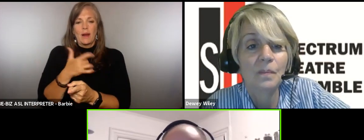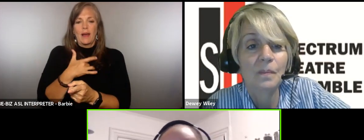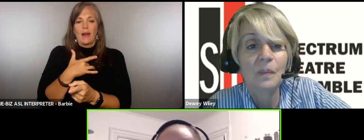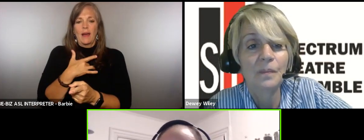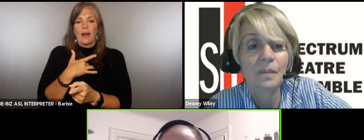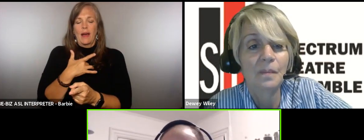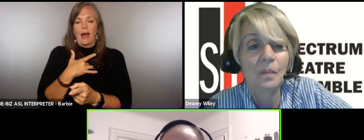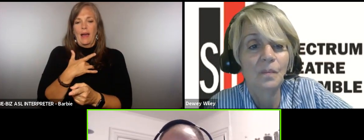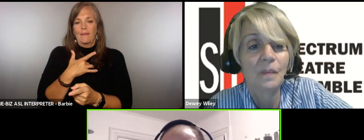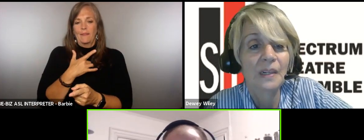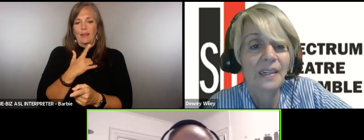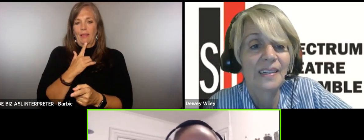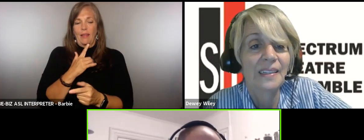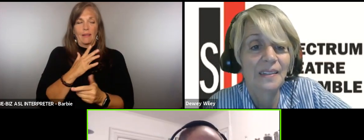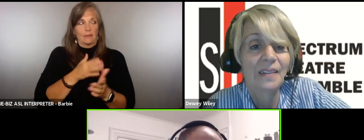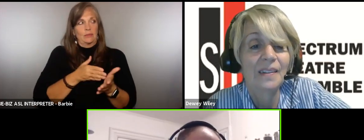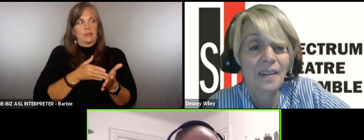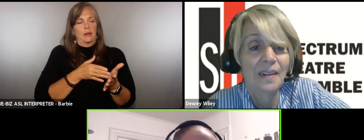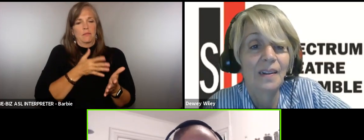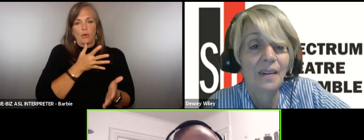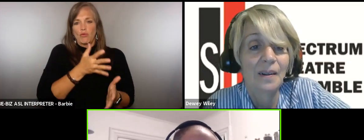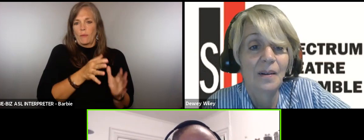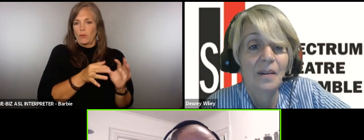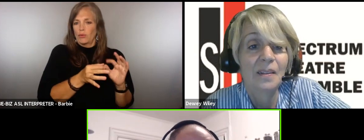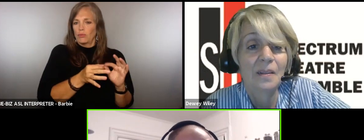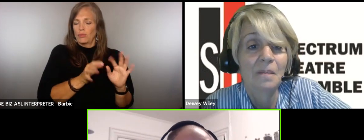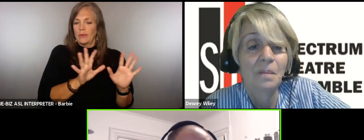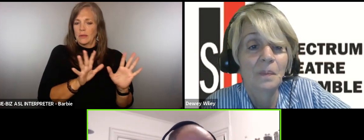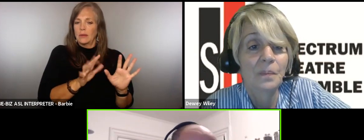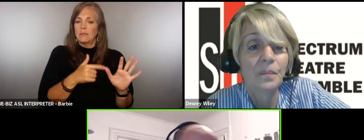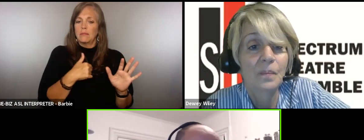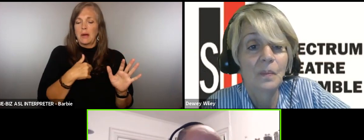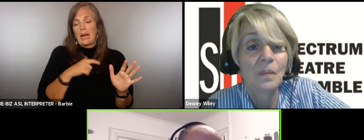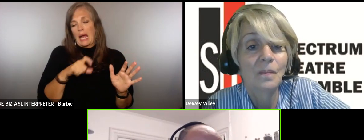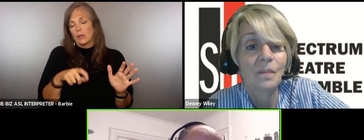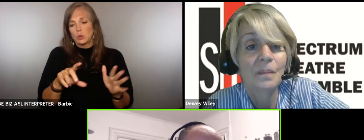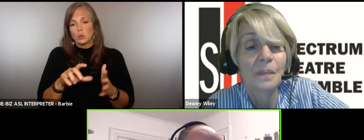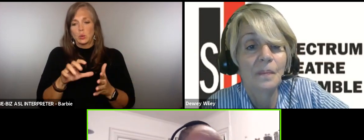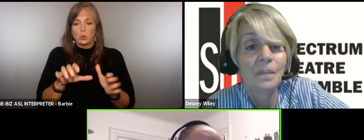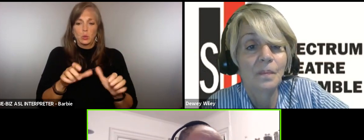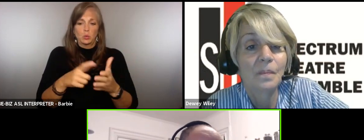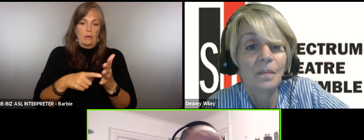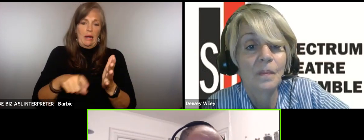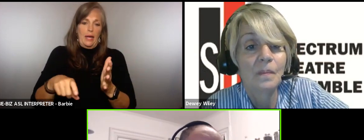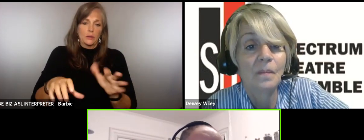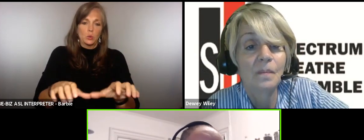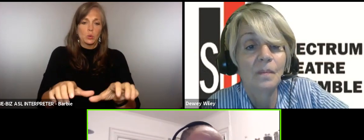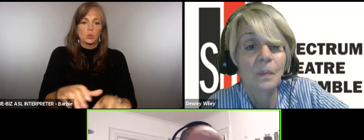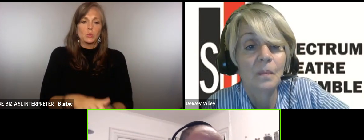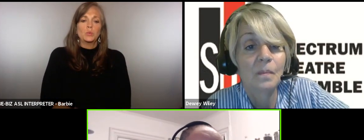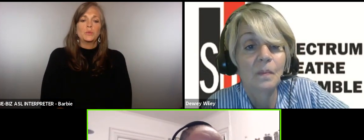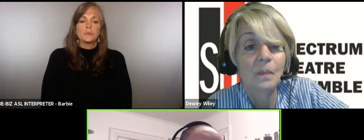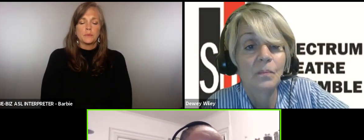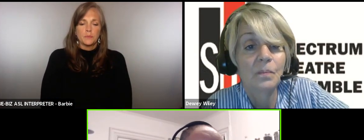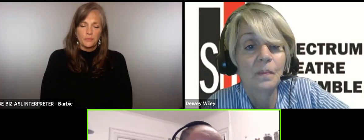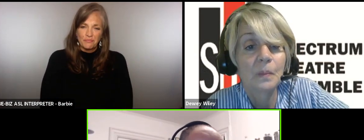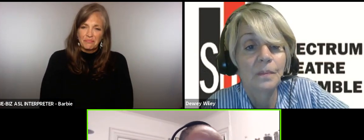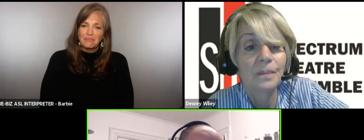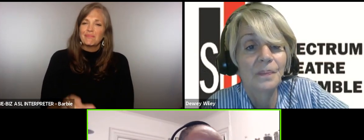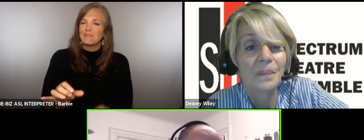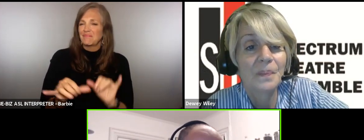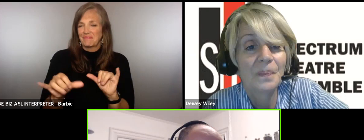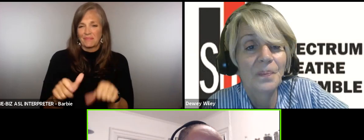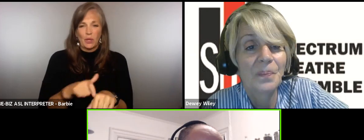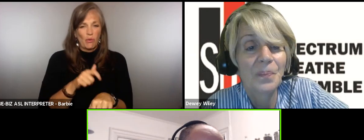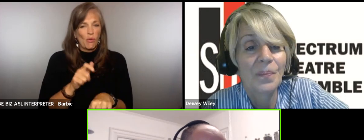my grandmother but that was just the way it was so you know you had to do what you had to do but yeah um spent a lot of time in there um it's